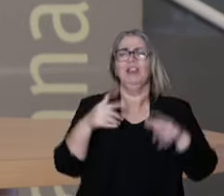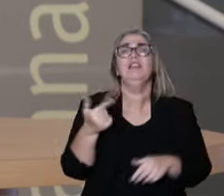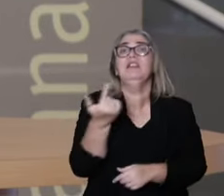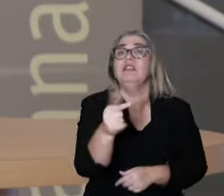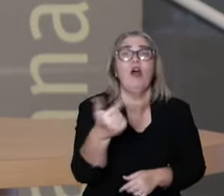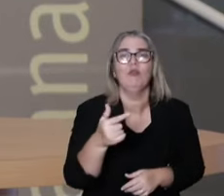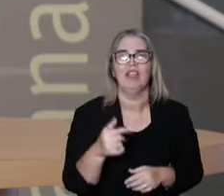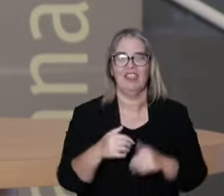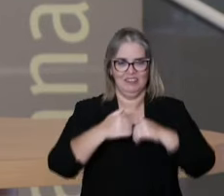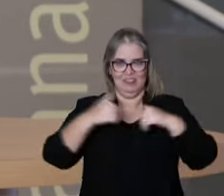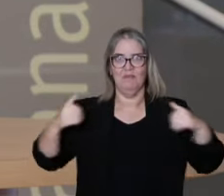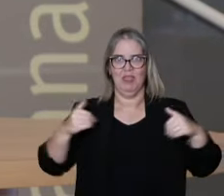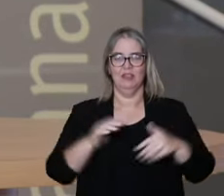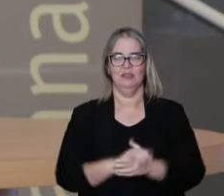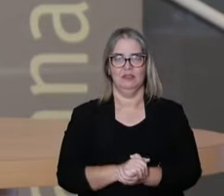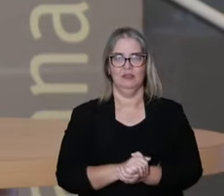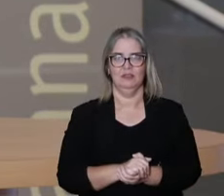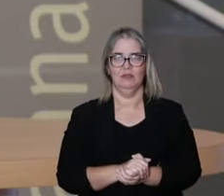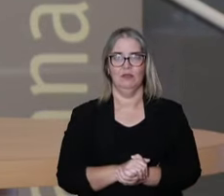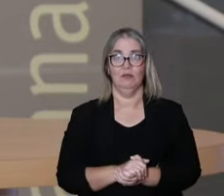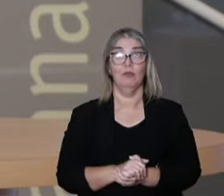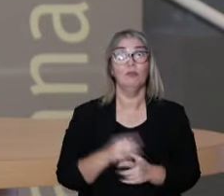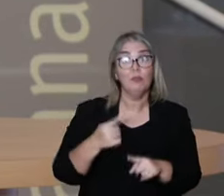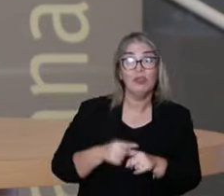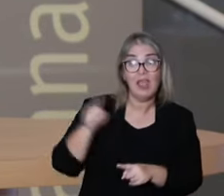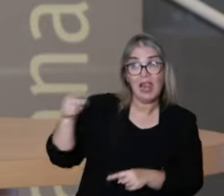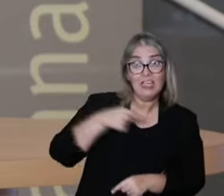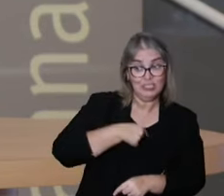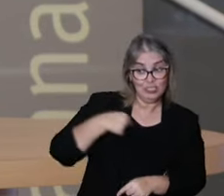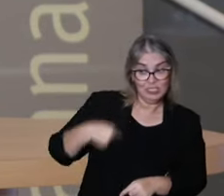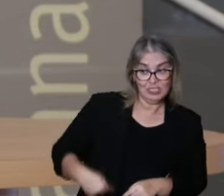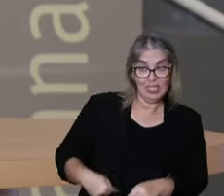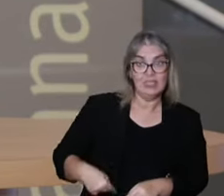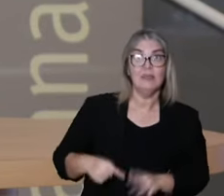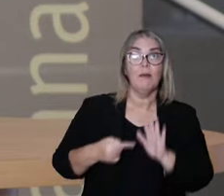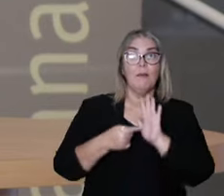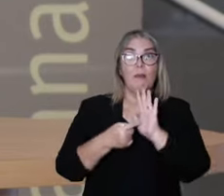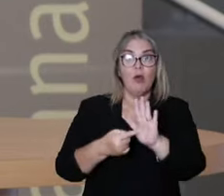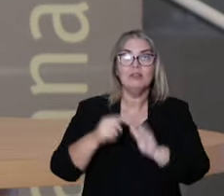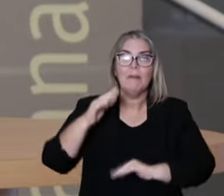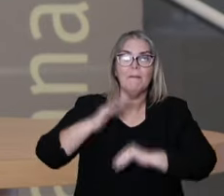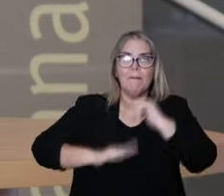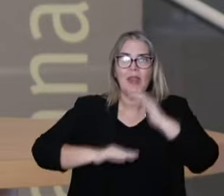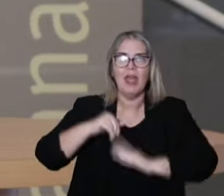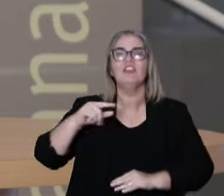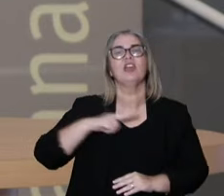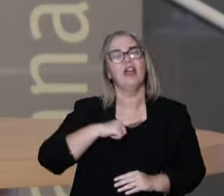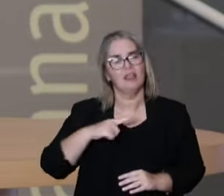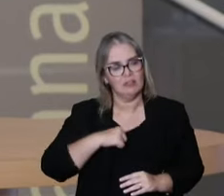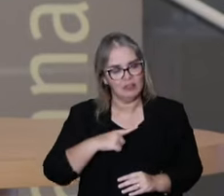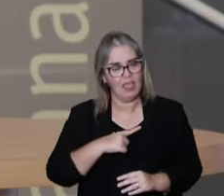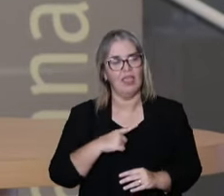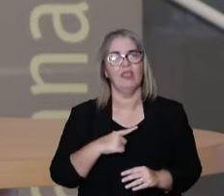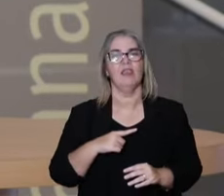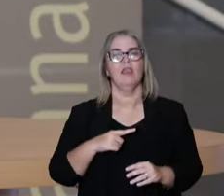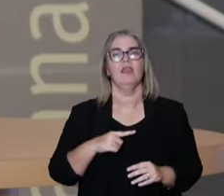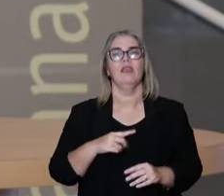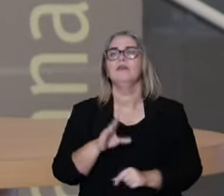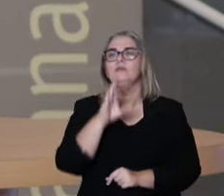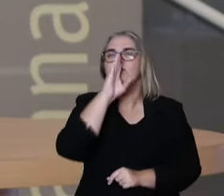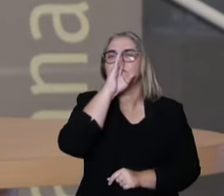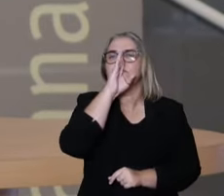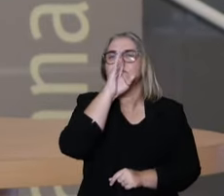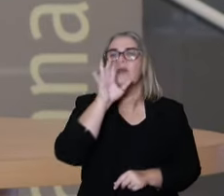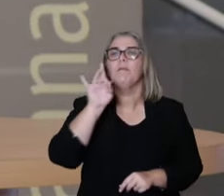not standing still. There are many things going on. But the Chinese medicine works with the movement